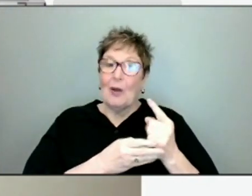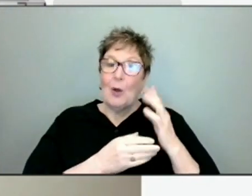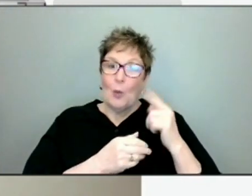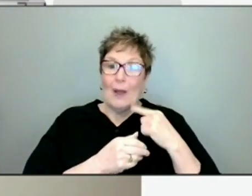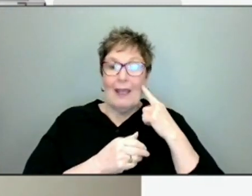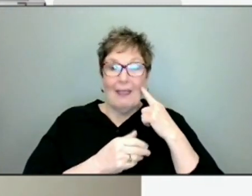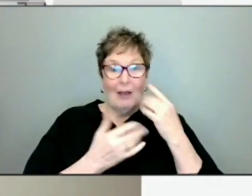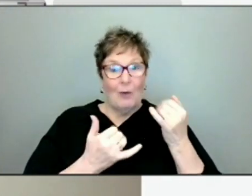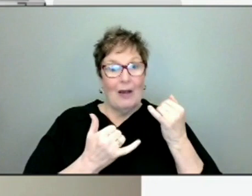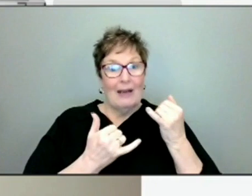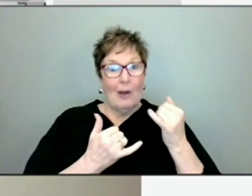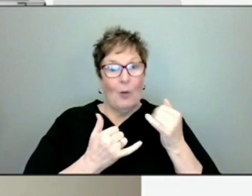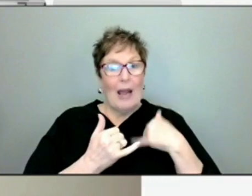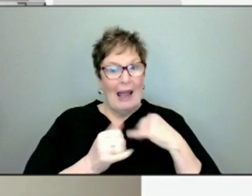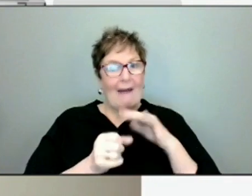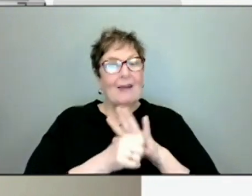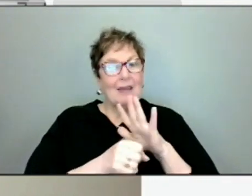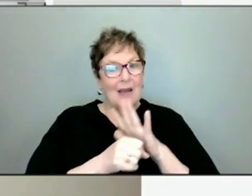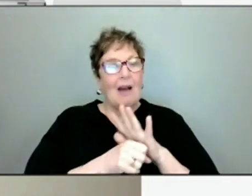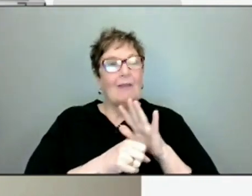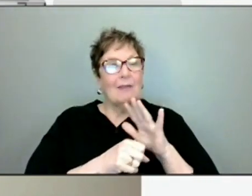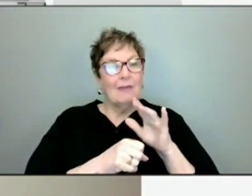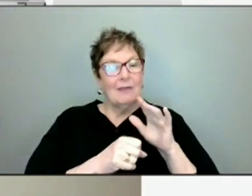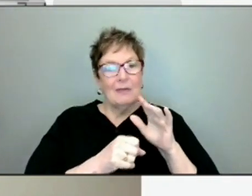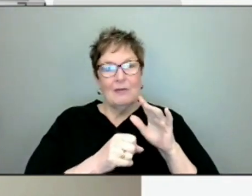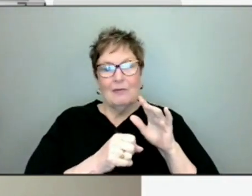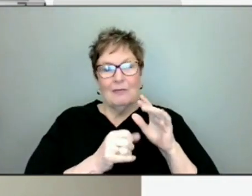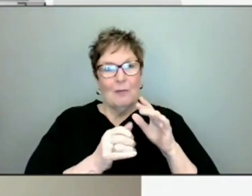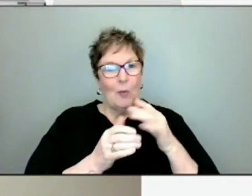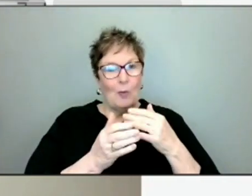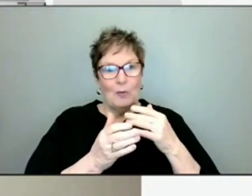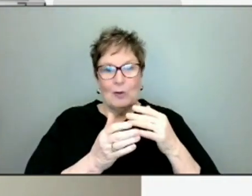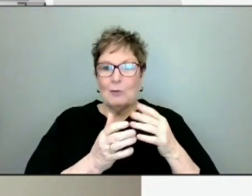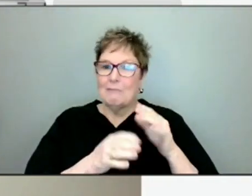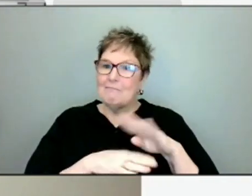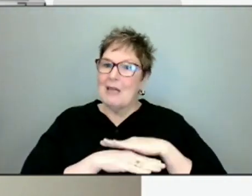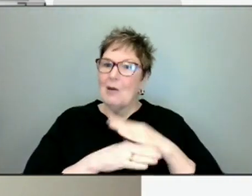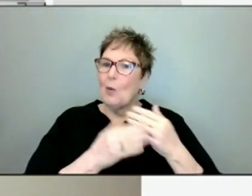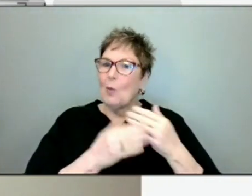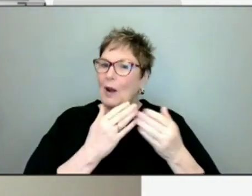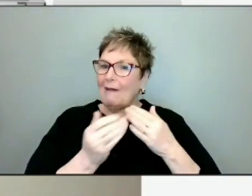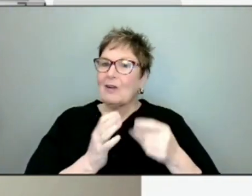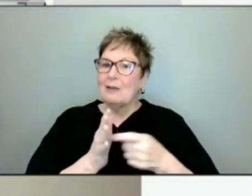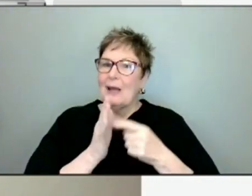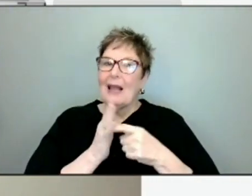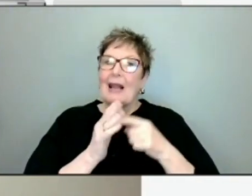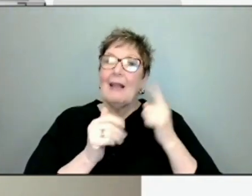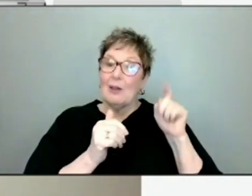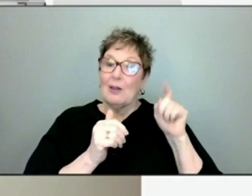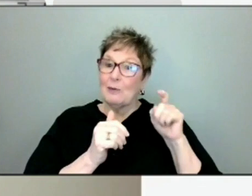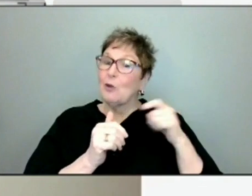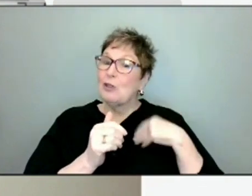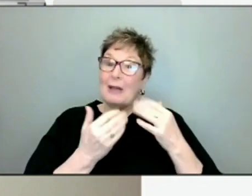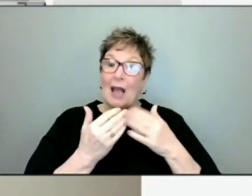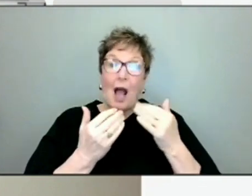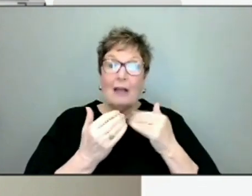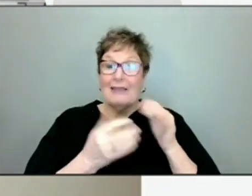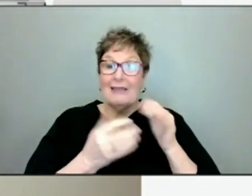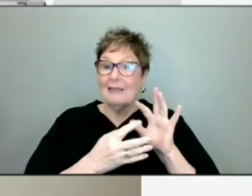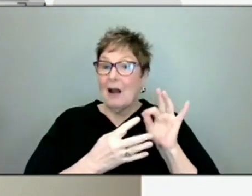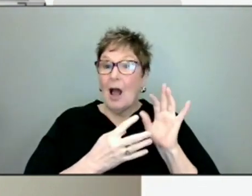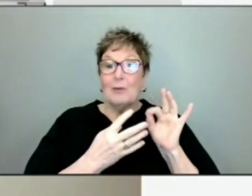at this time, though, do have enough supply to meet whatever demand may be there. These are meant to be a convenient option for people who